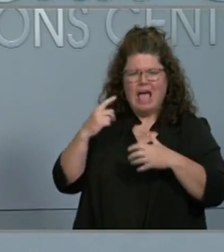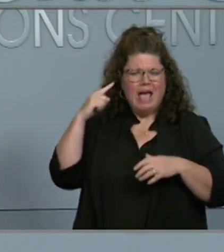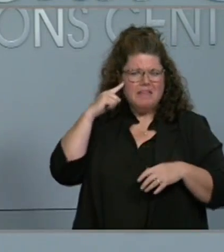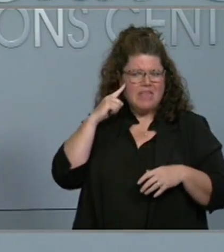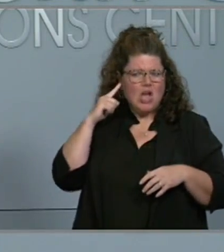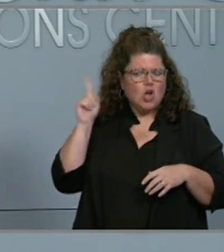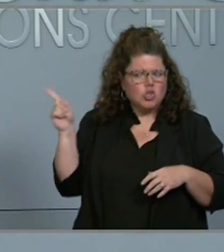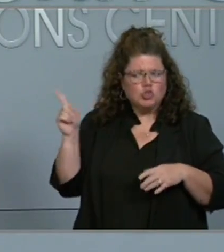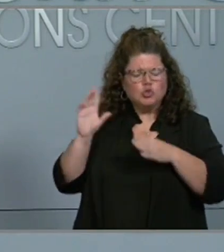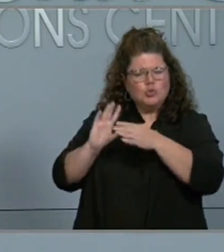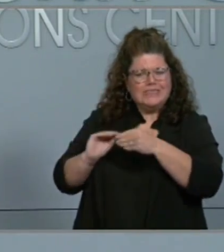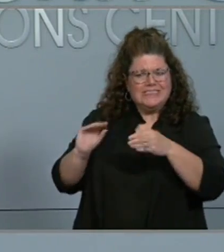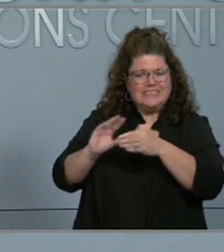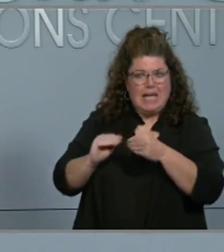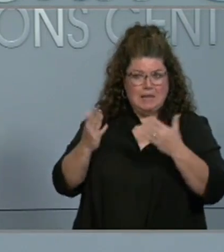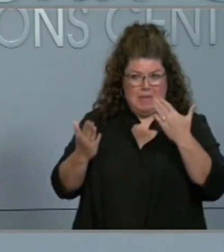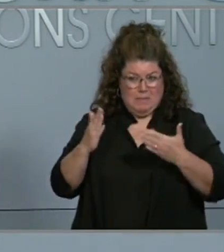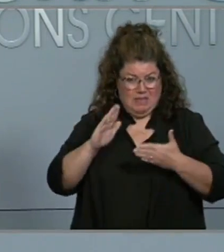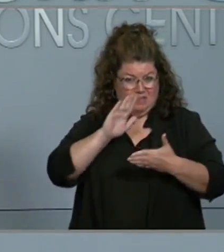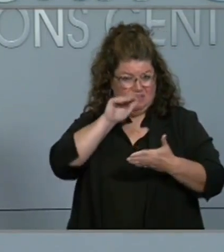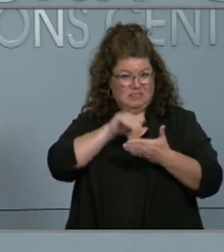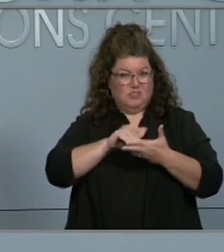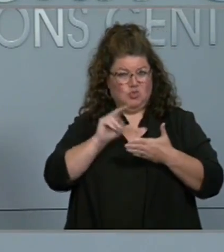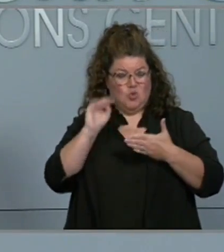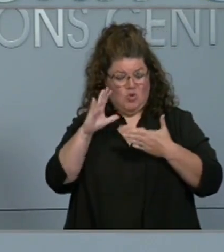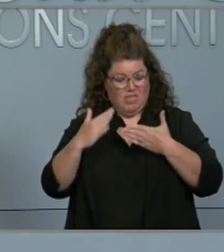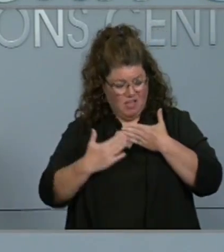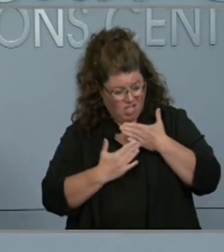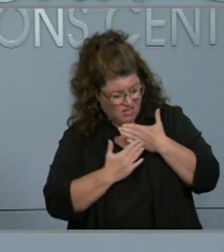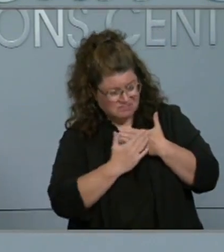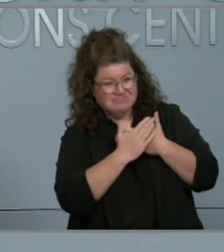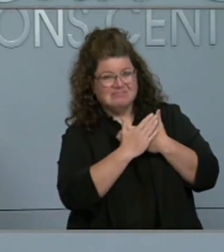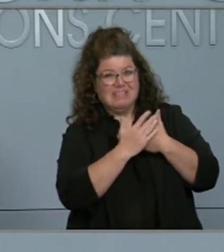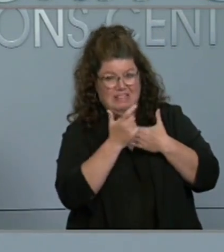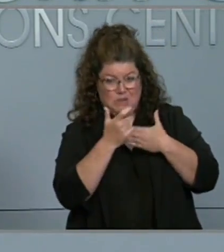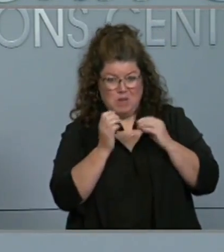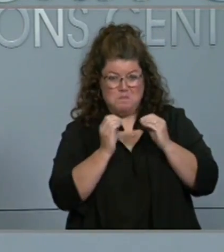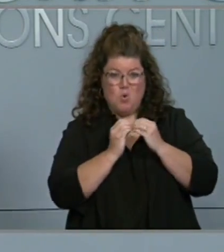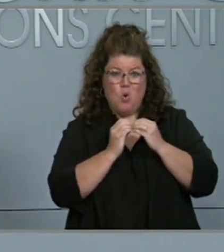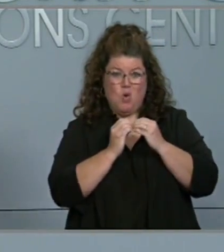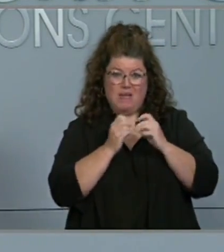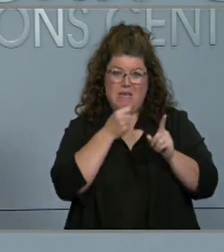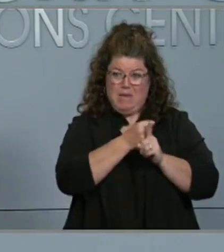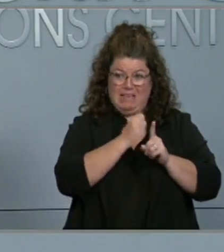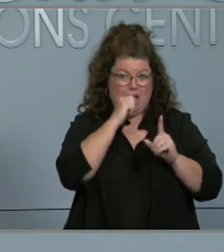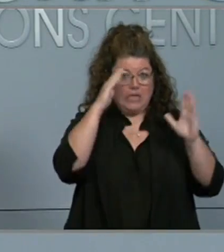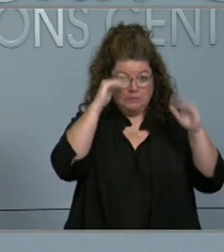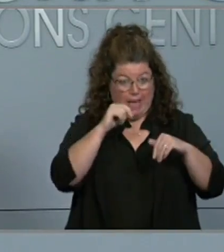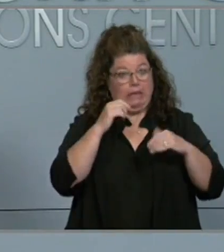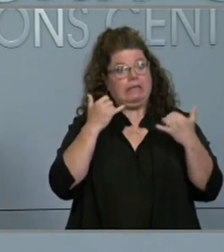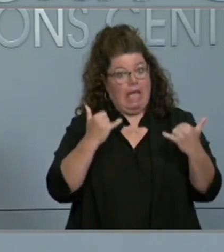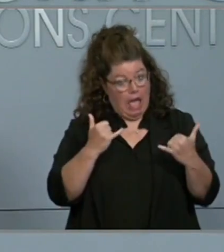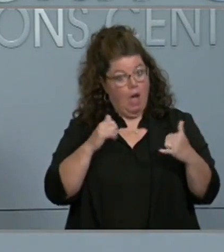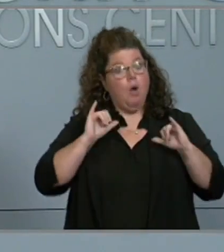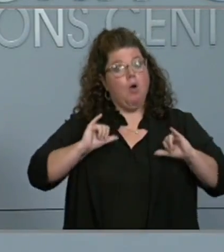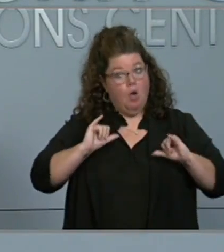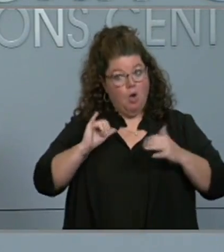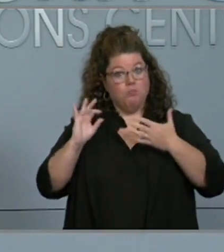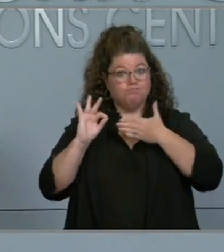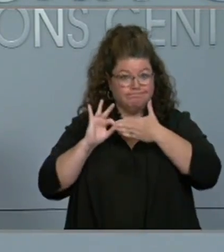perhaps central North Carolina is going to be a little bit more impacted than originally thought. So what does that mean for your overall